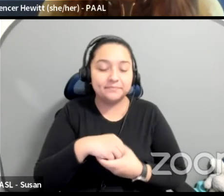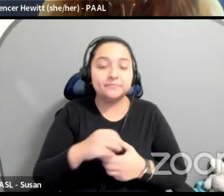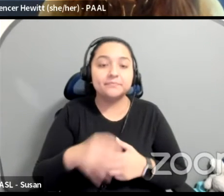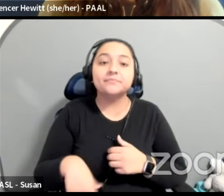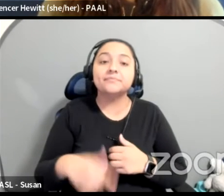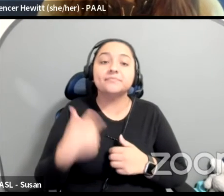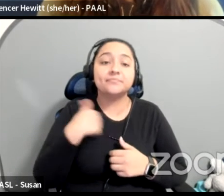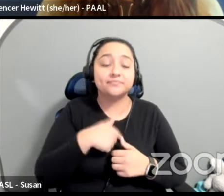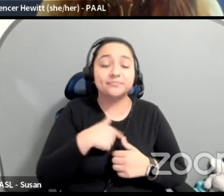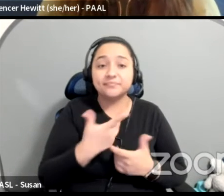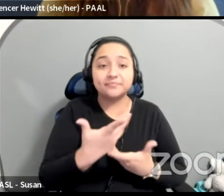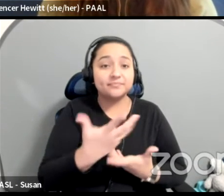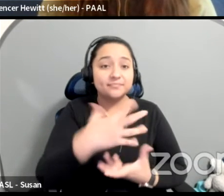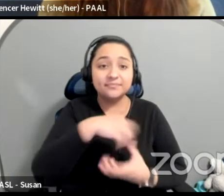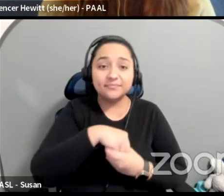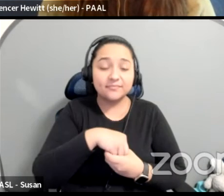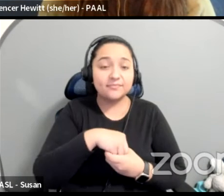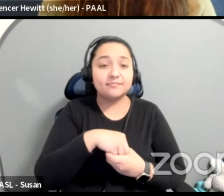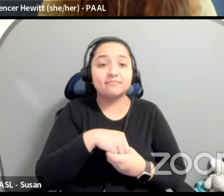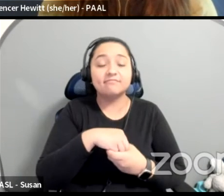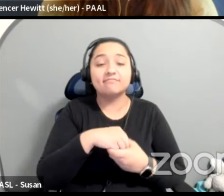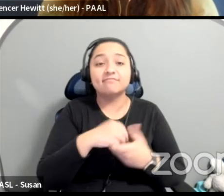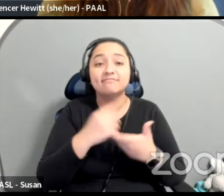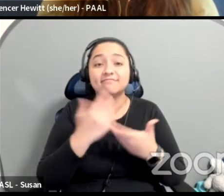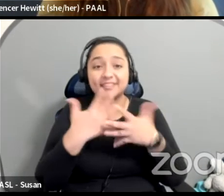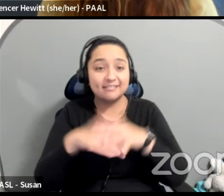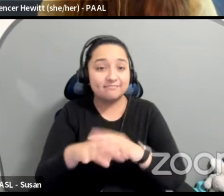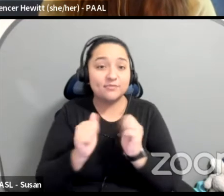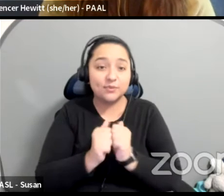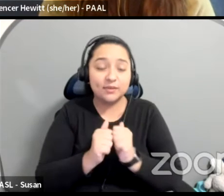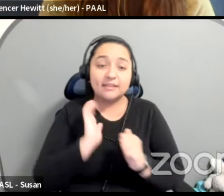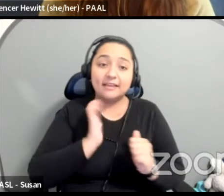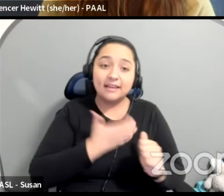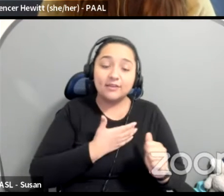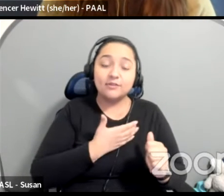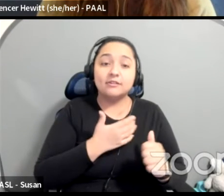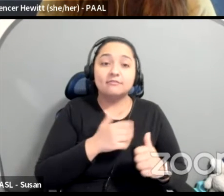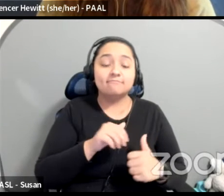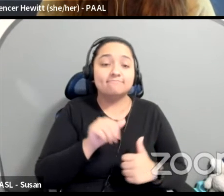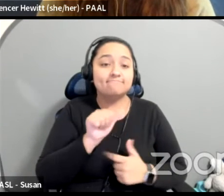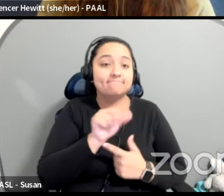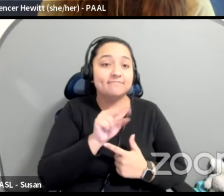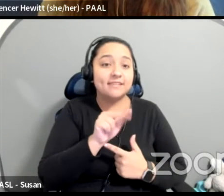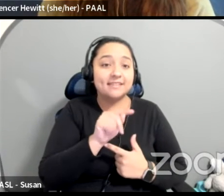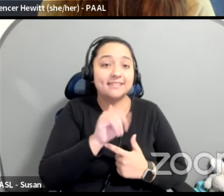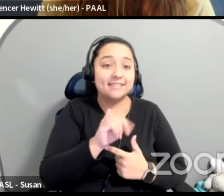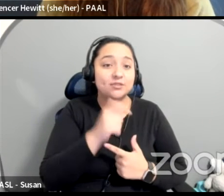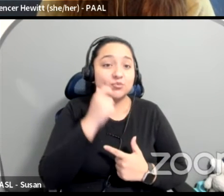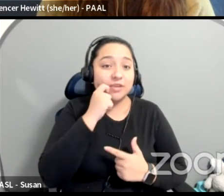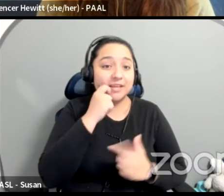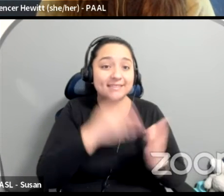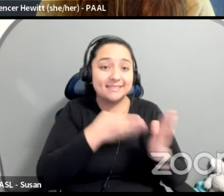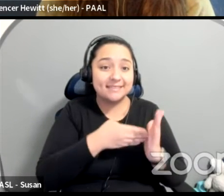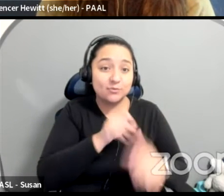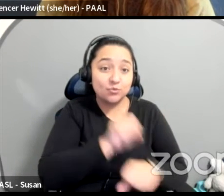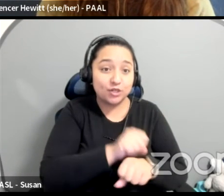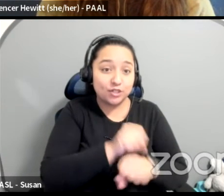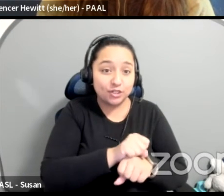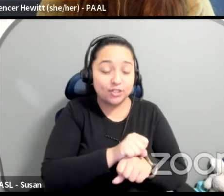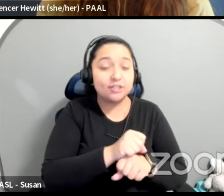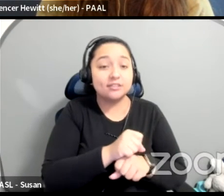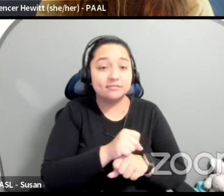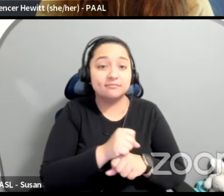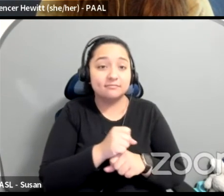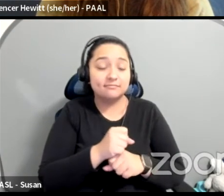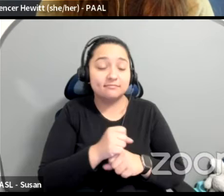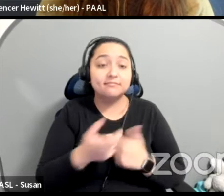it in with our anti-racism, uh, you know, work basically. And so that is what it is. Like, if you look at